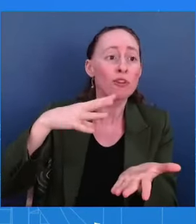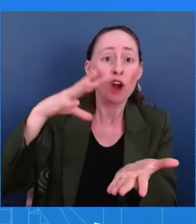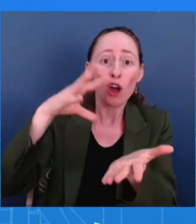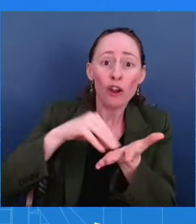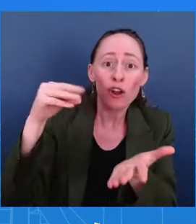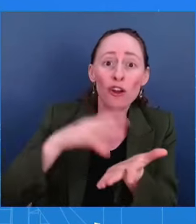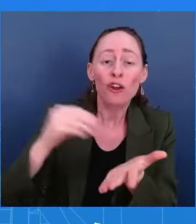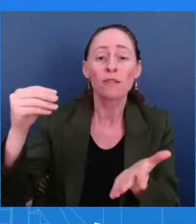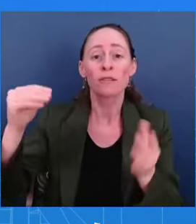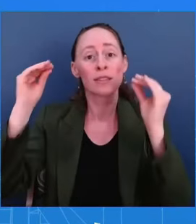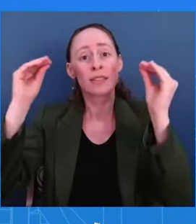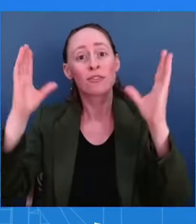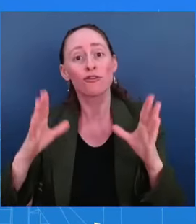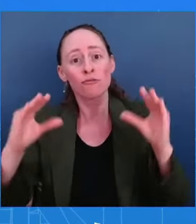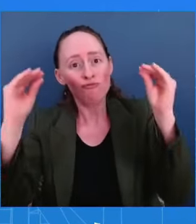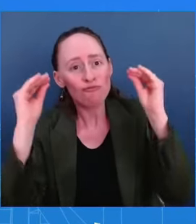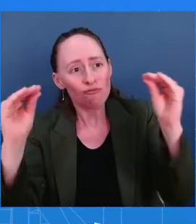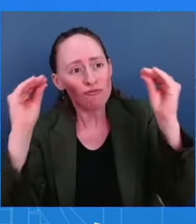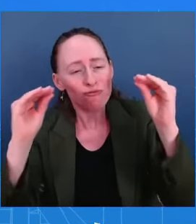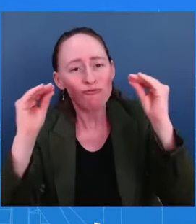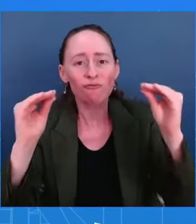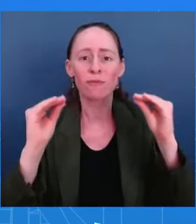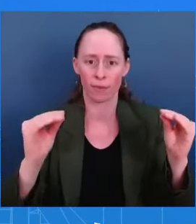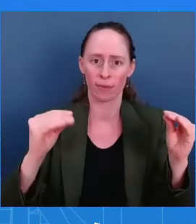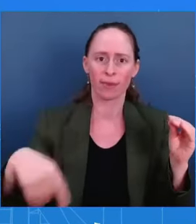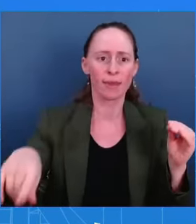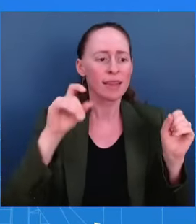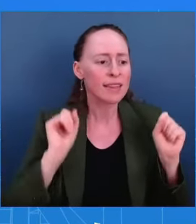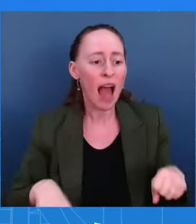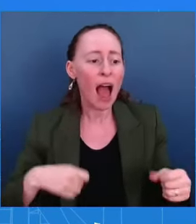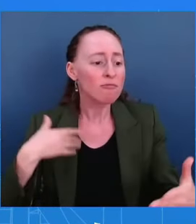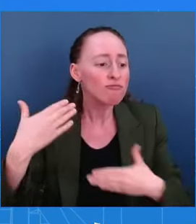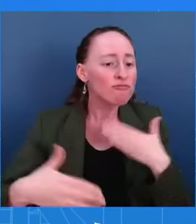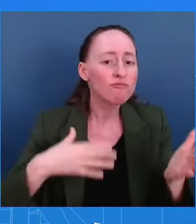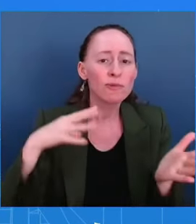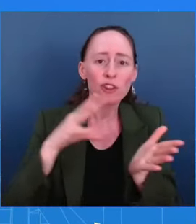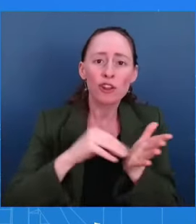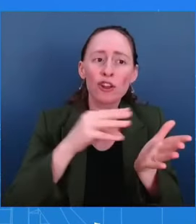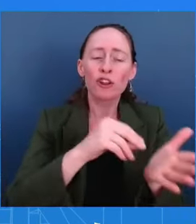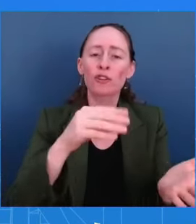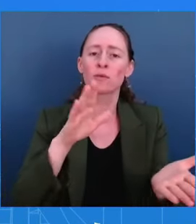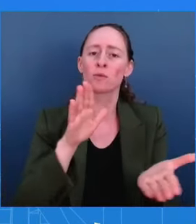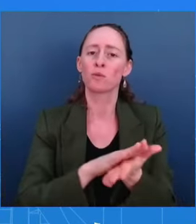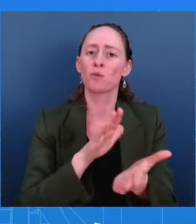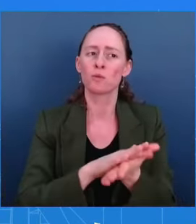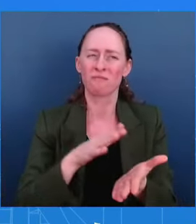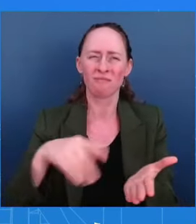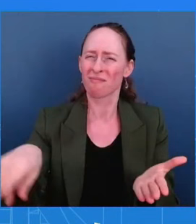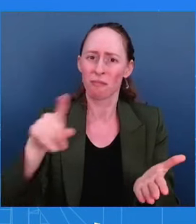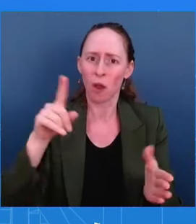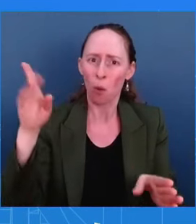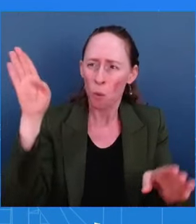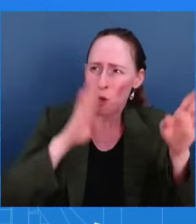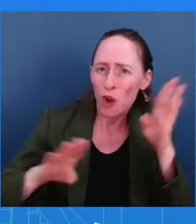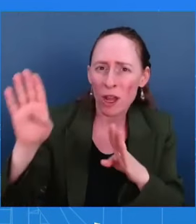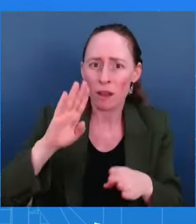While the President and Vice President have taken historic action to reduce gun violence,